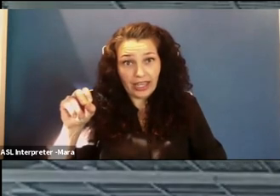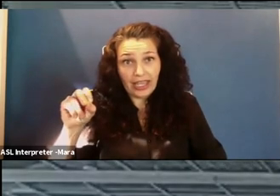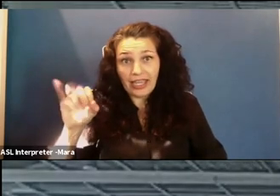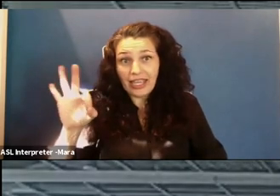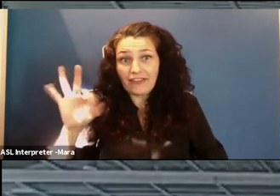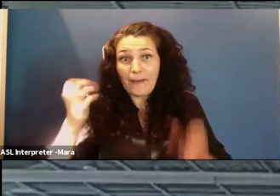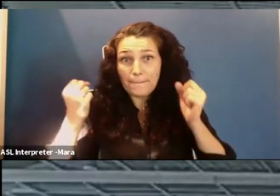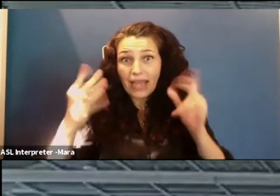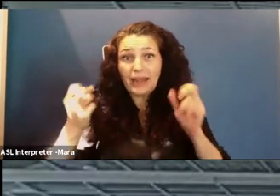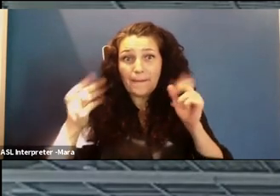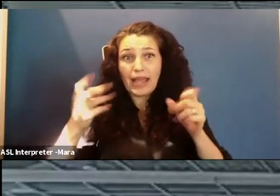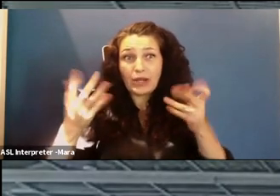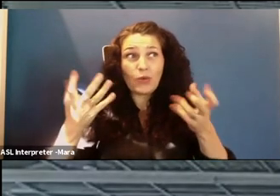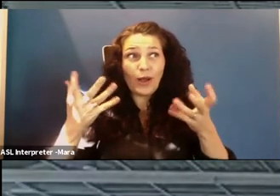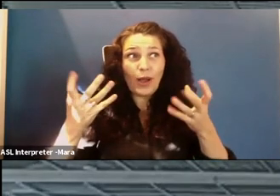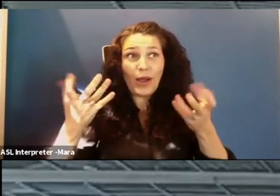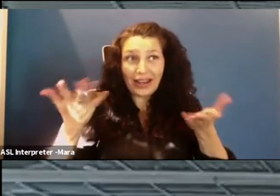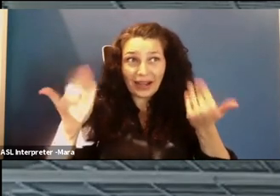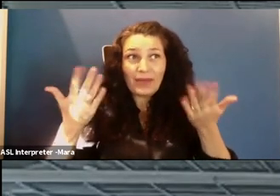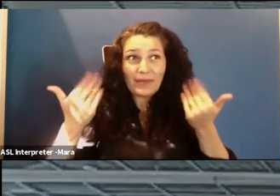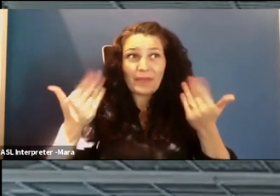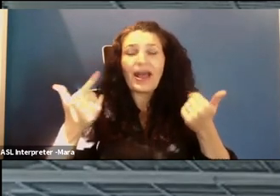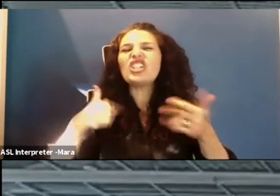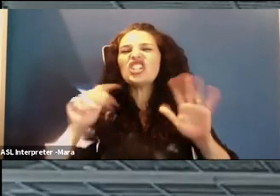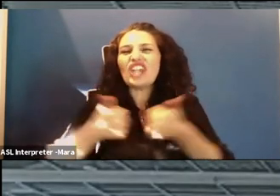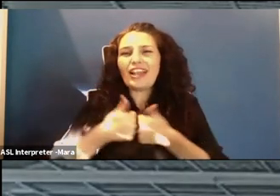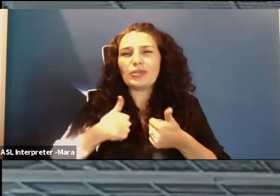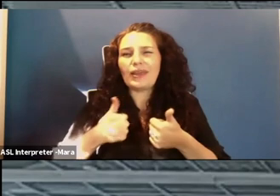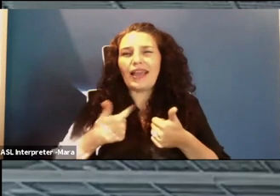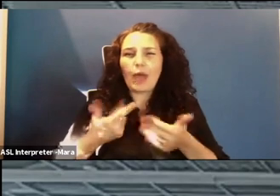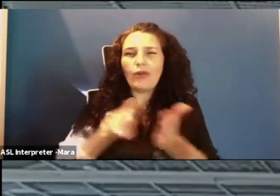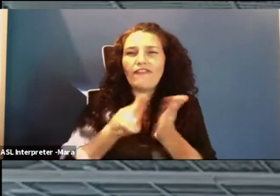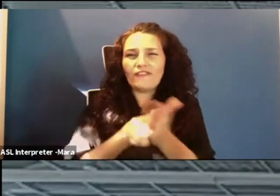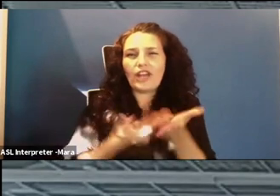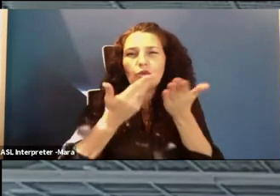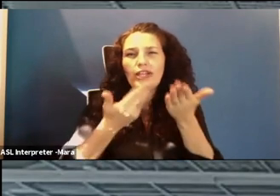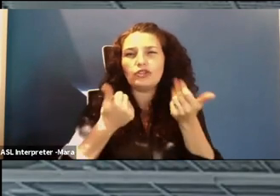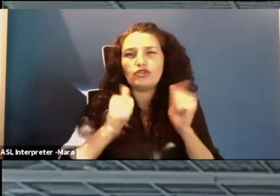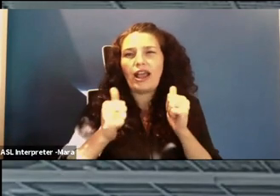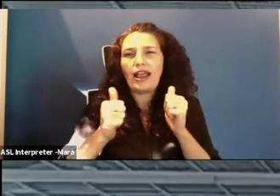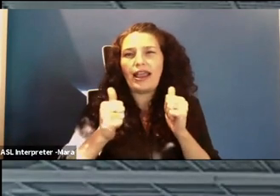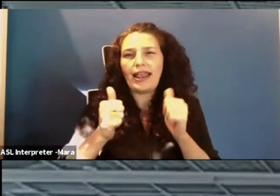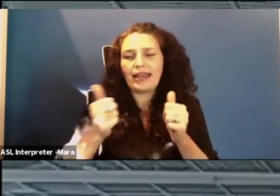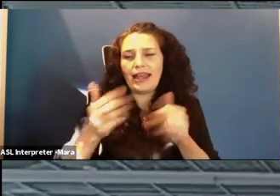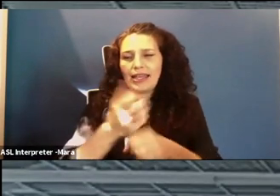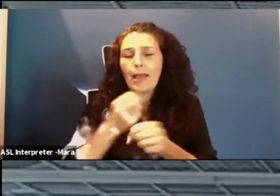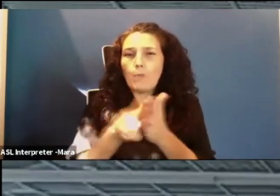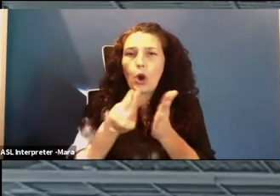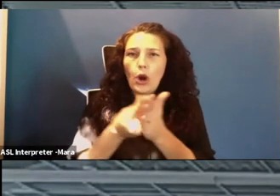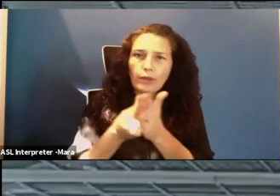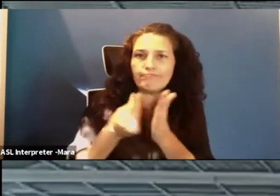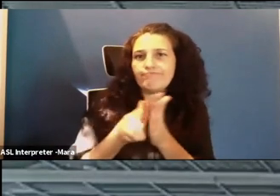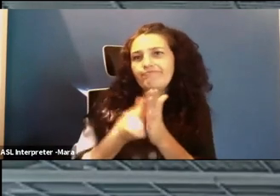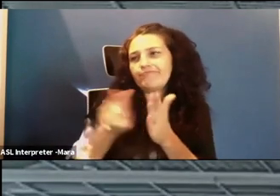Make me work to get more seats and more packages for all of you to join. To conclude, everything we